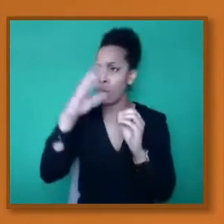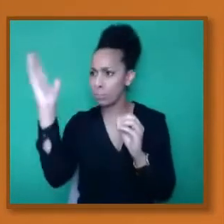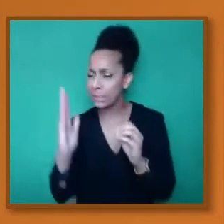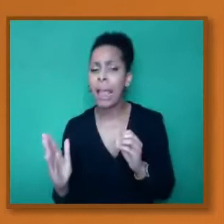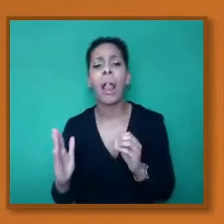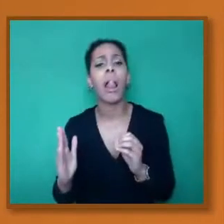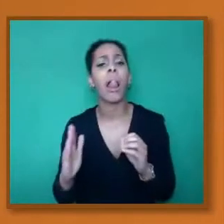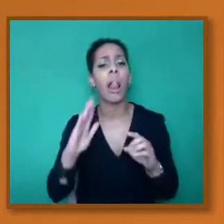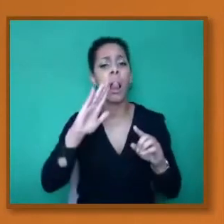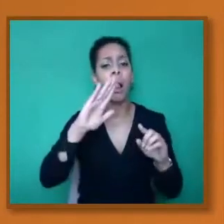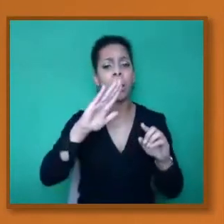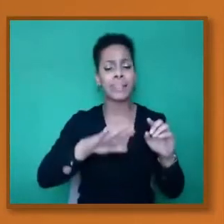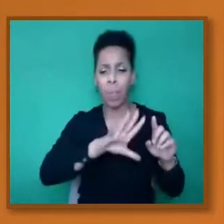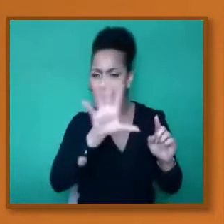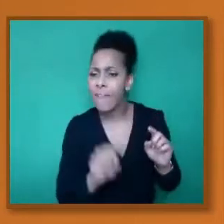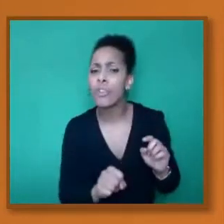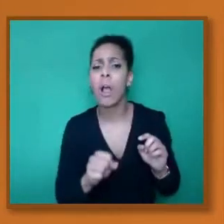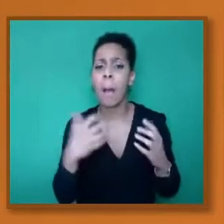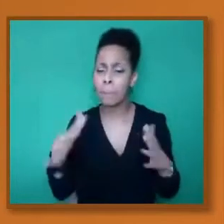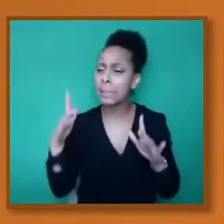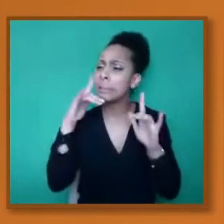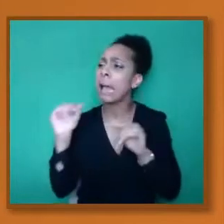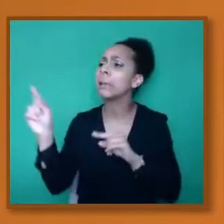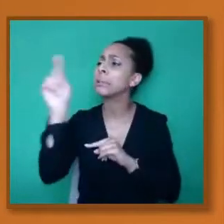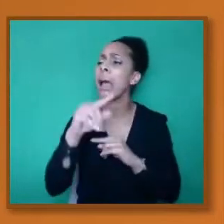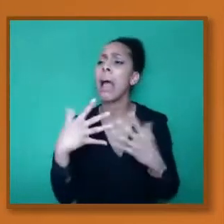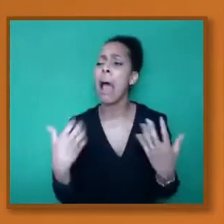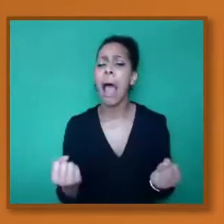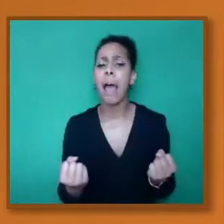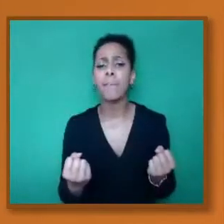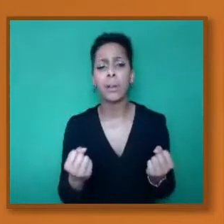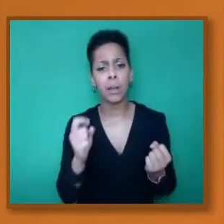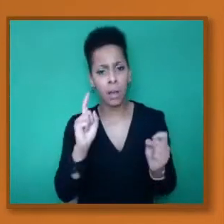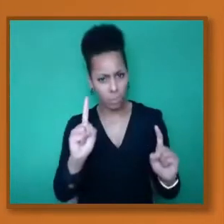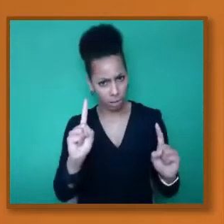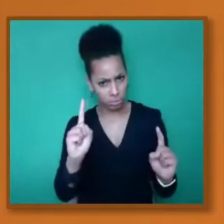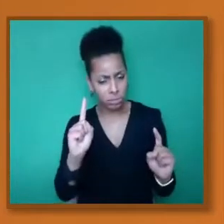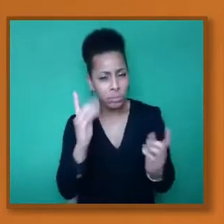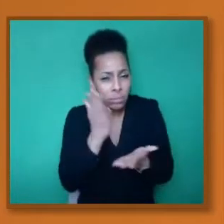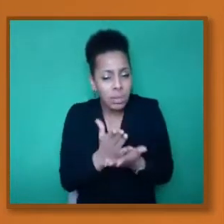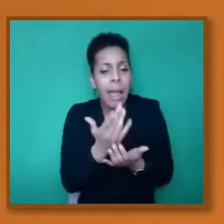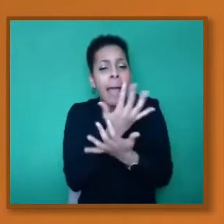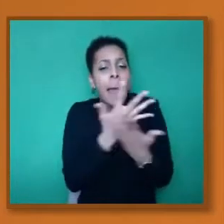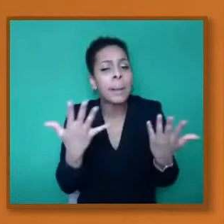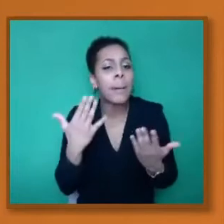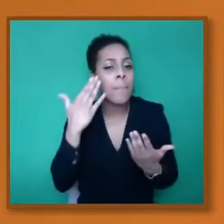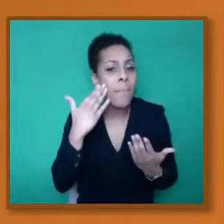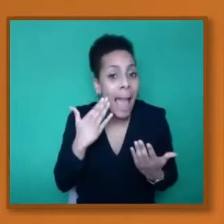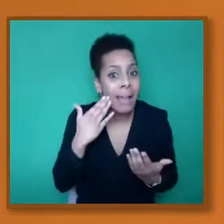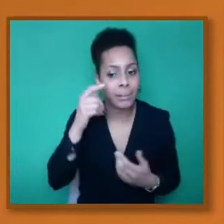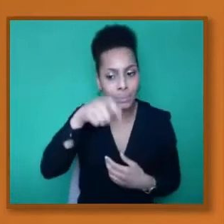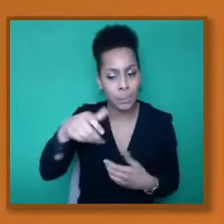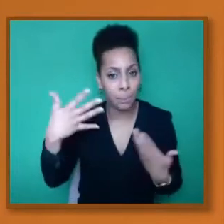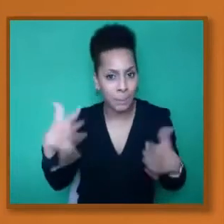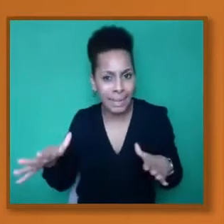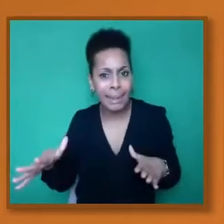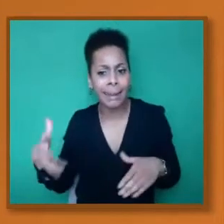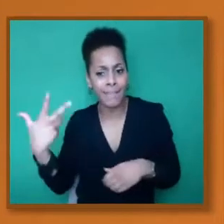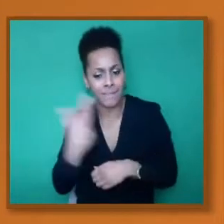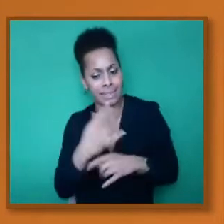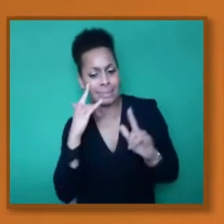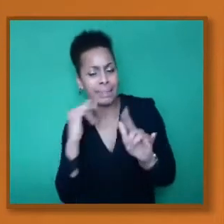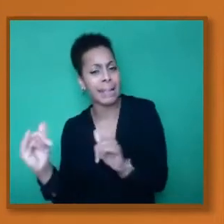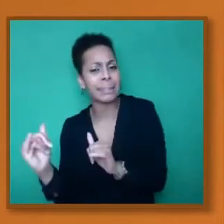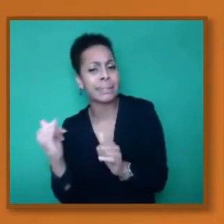find the information about the proportion of black people it was tested on in America as well as the